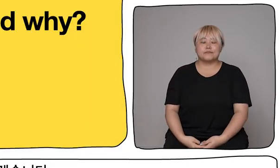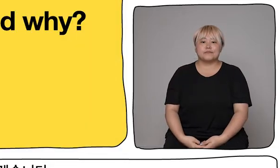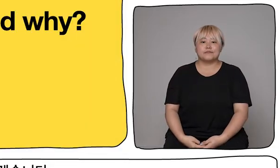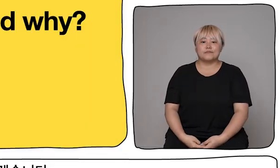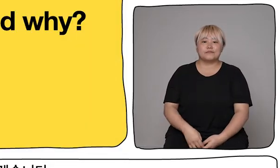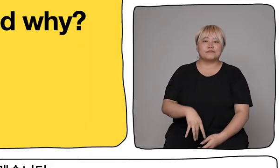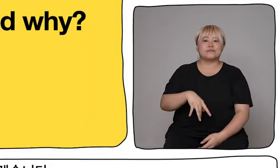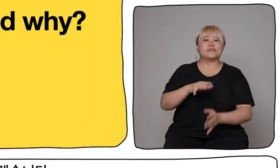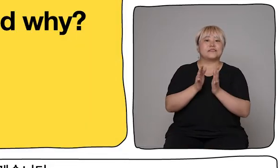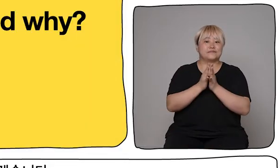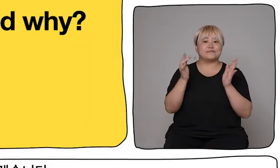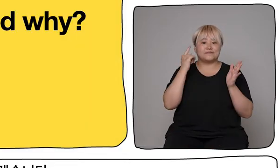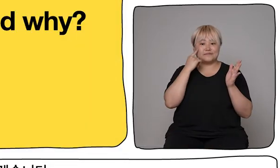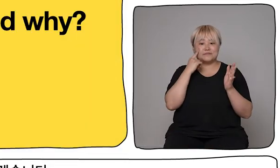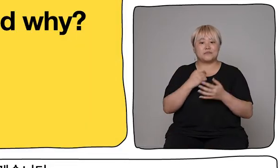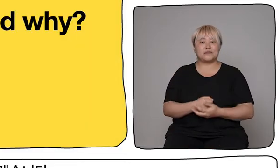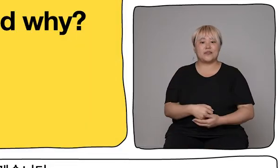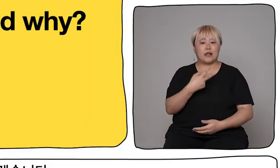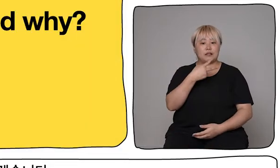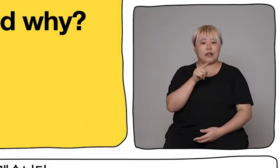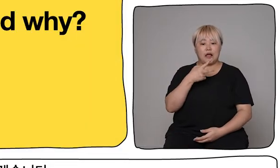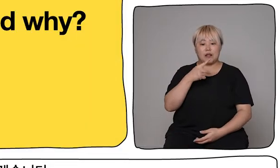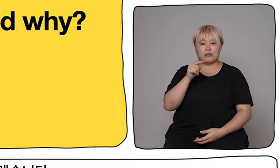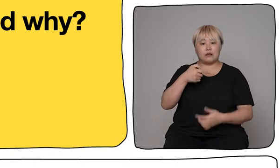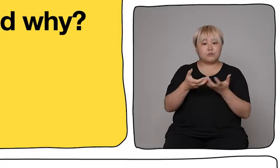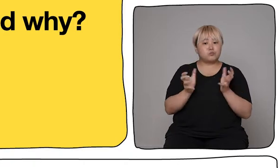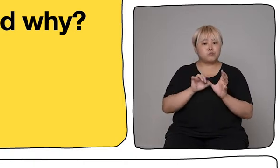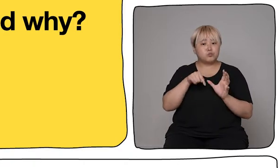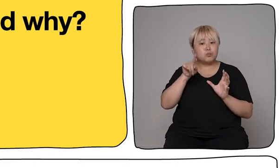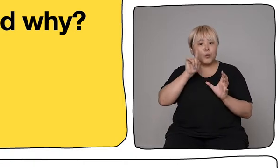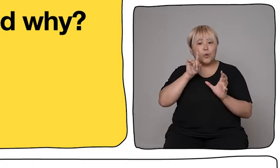This is my talk, What We Do at Dada and Why?